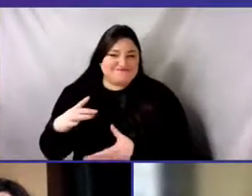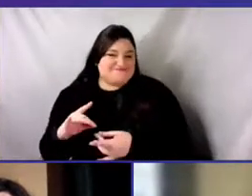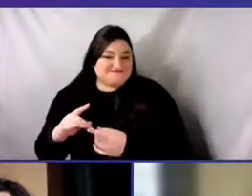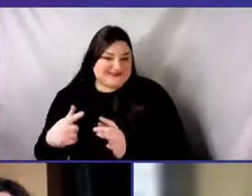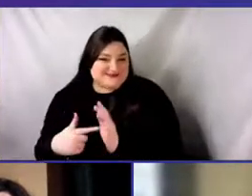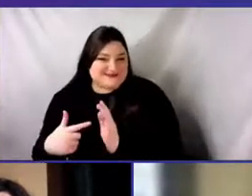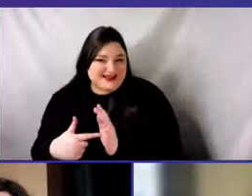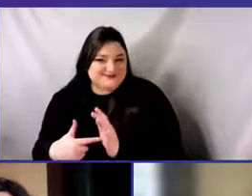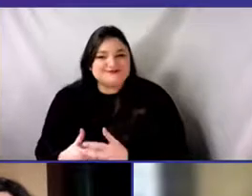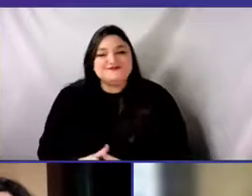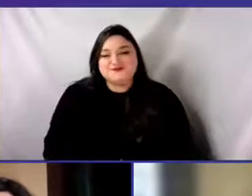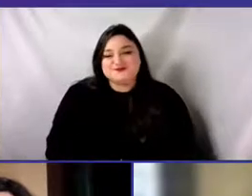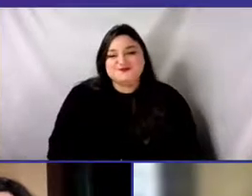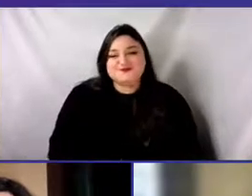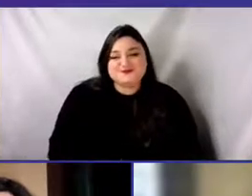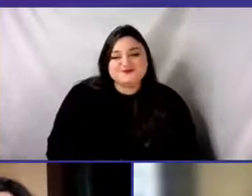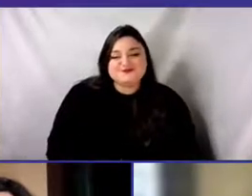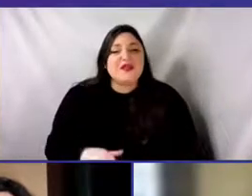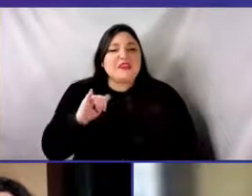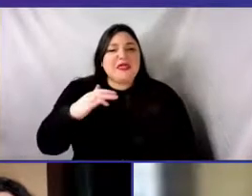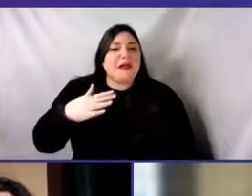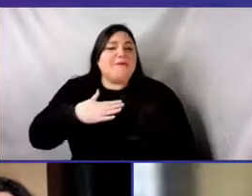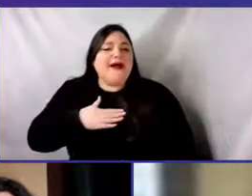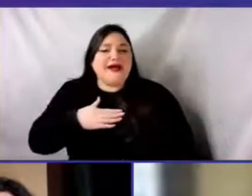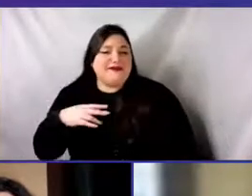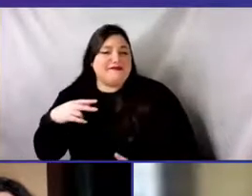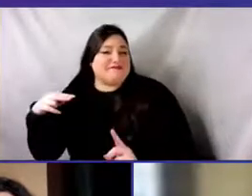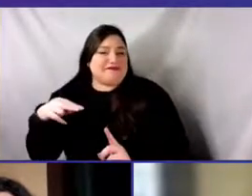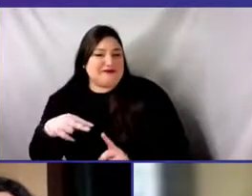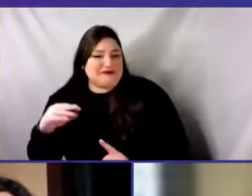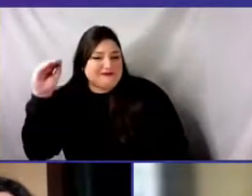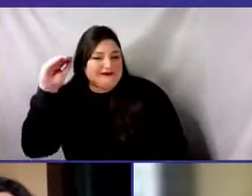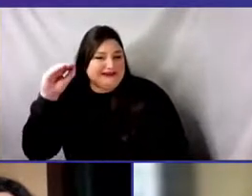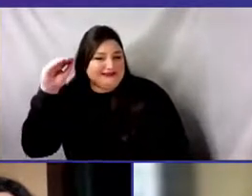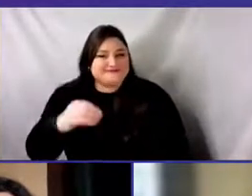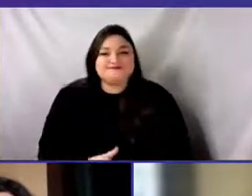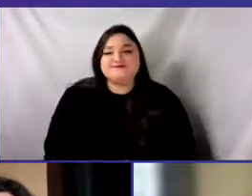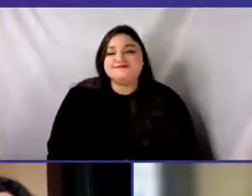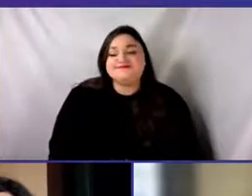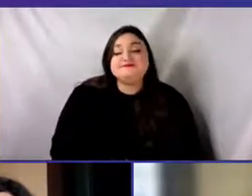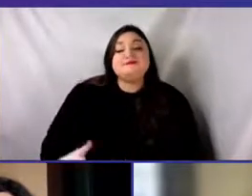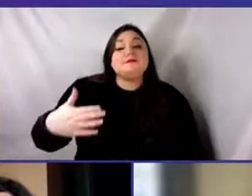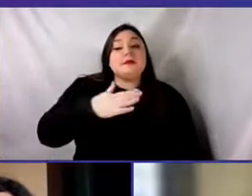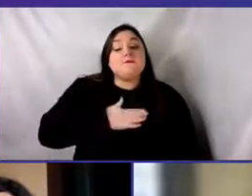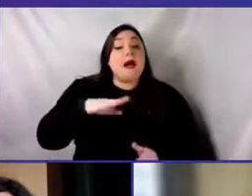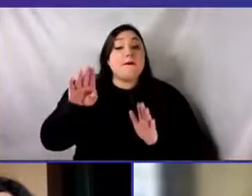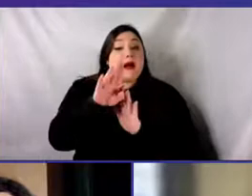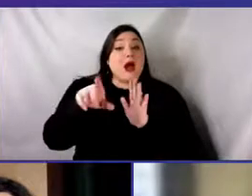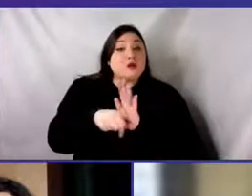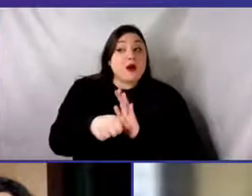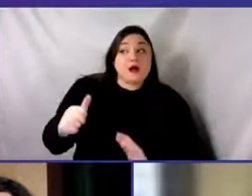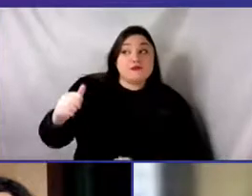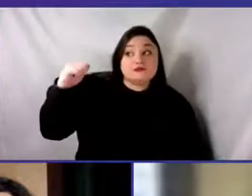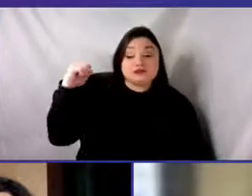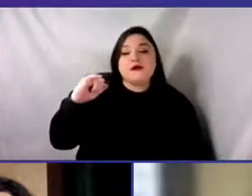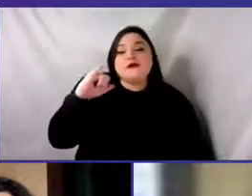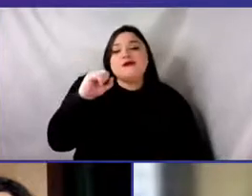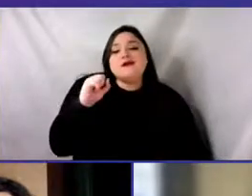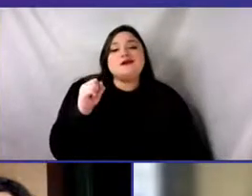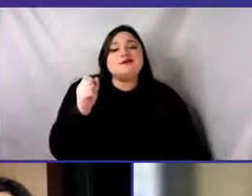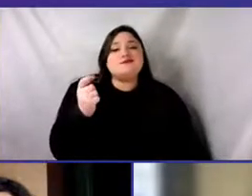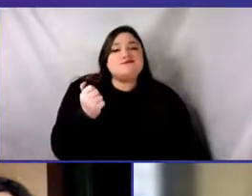that's, uh, that's my opinion. And, uh, my screen background is partially of my